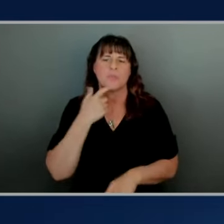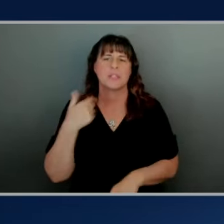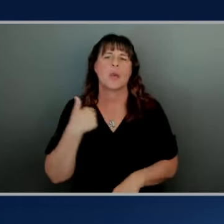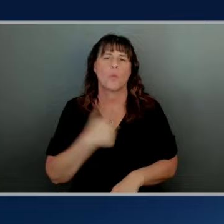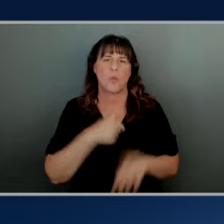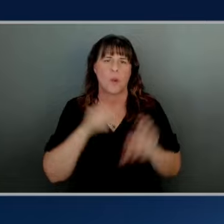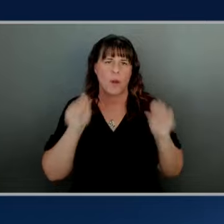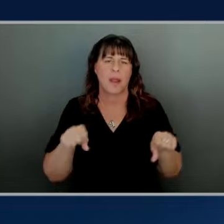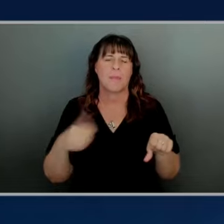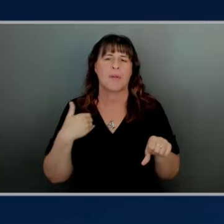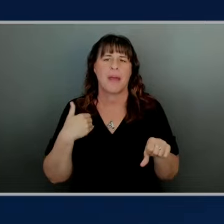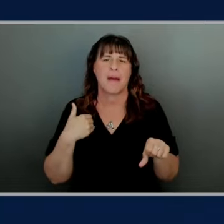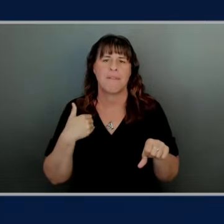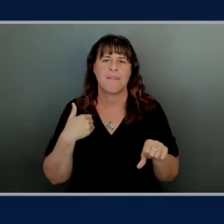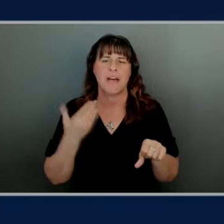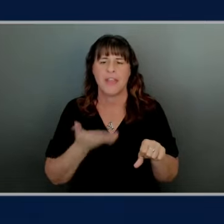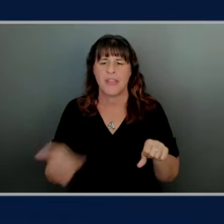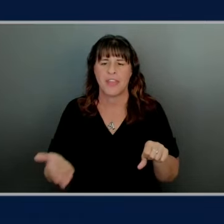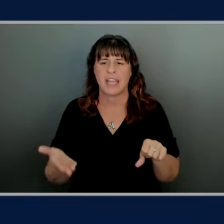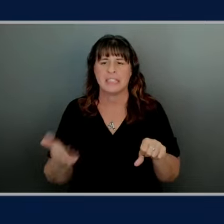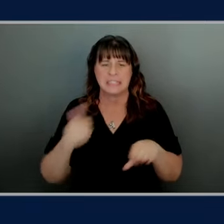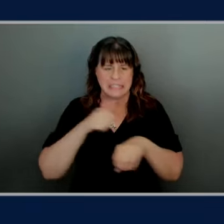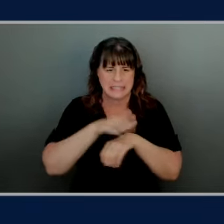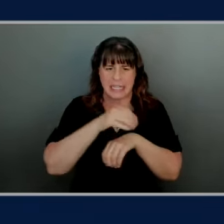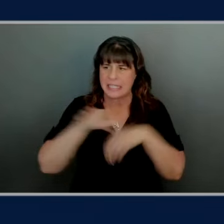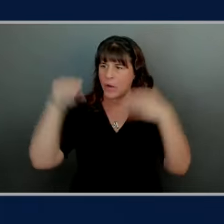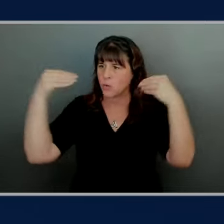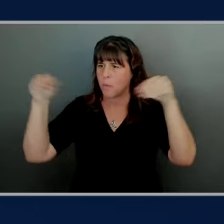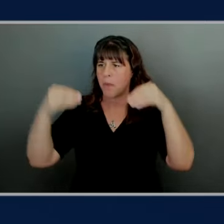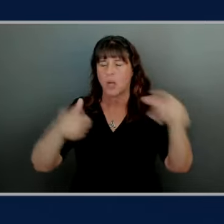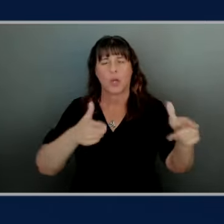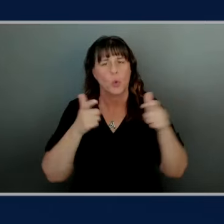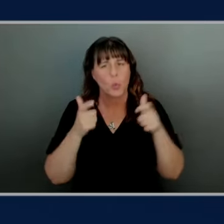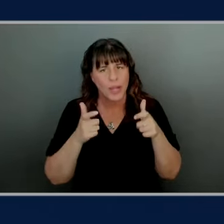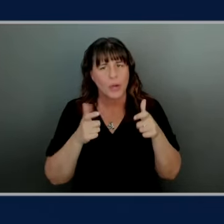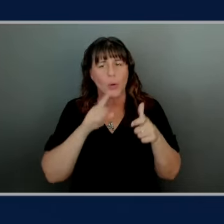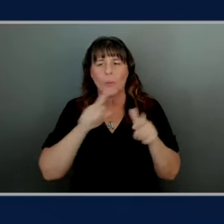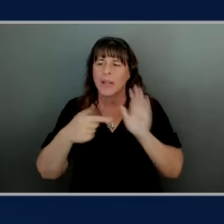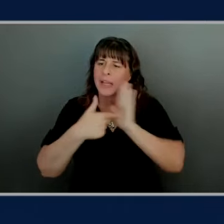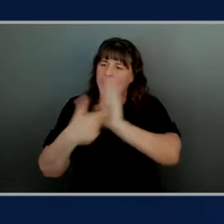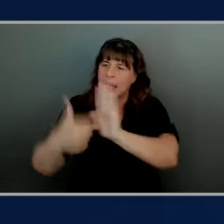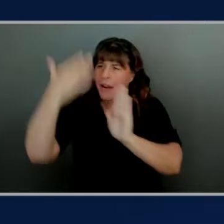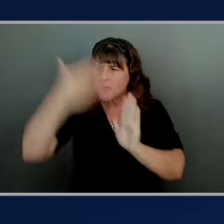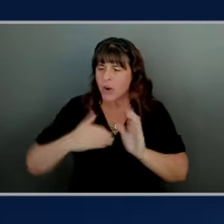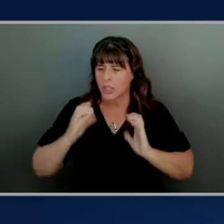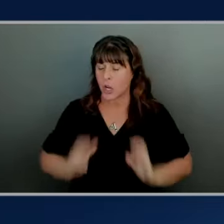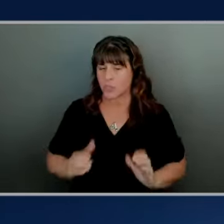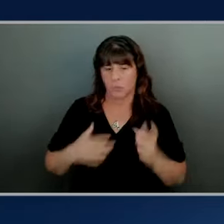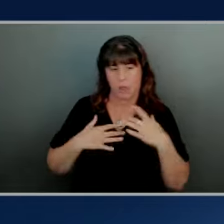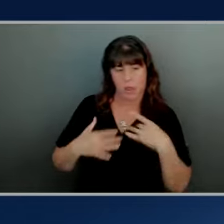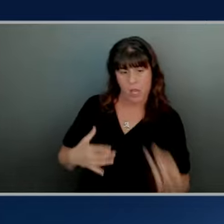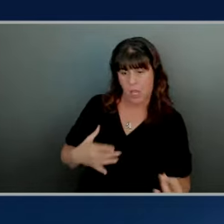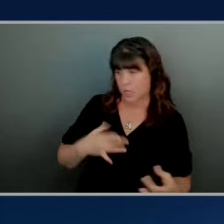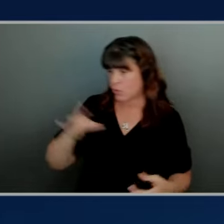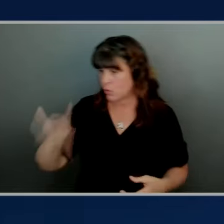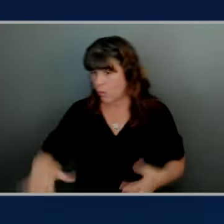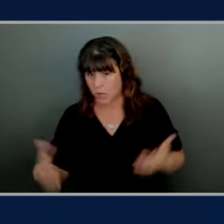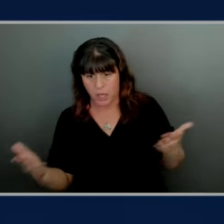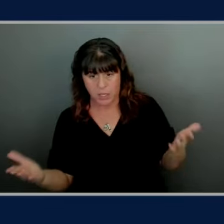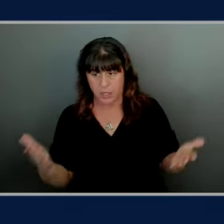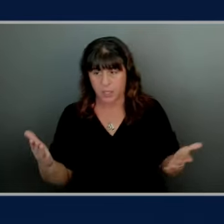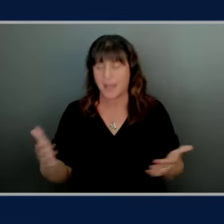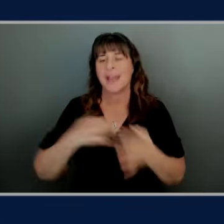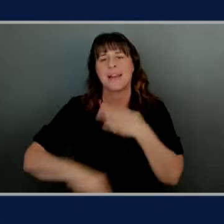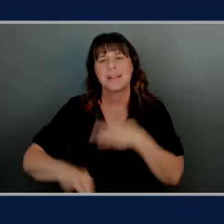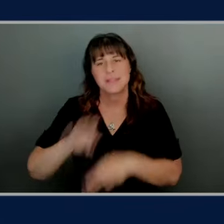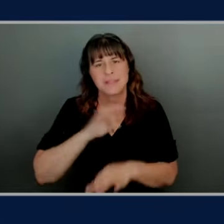to get things to market a lot faster and get it you know really in front of the customers to determine do they like it do they not like it rather than